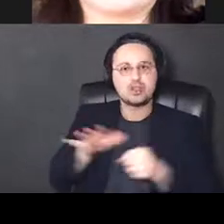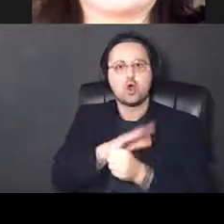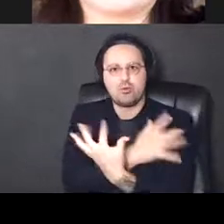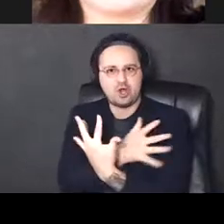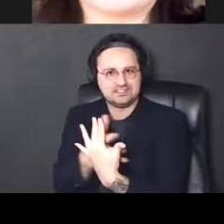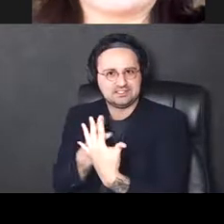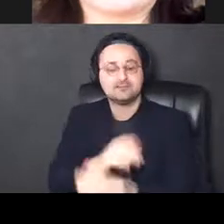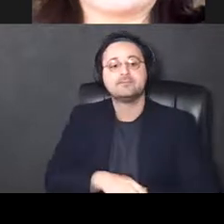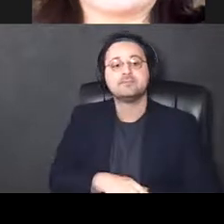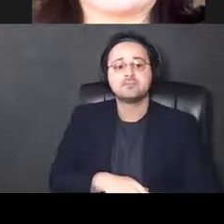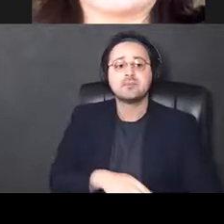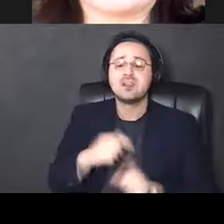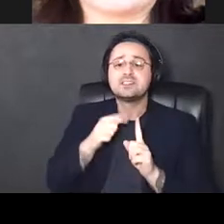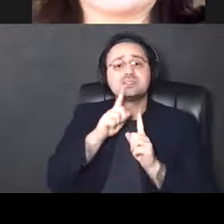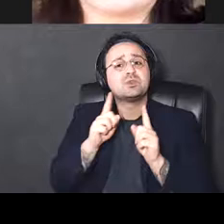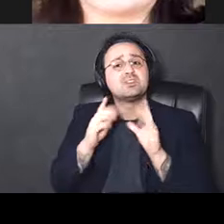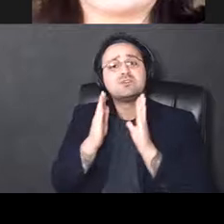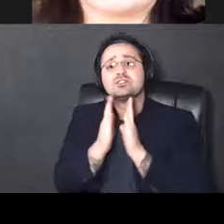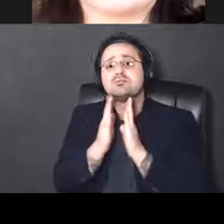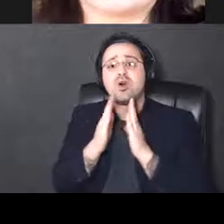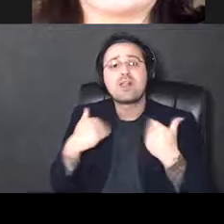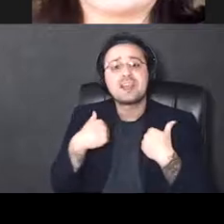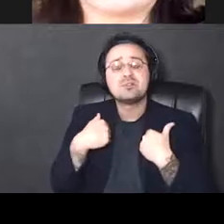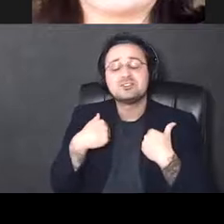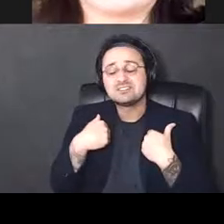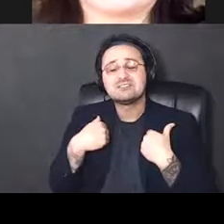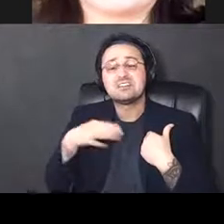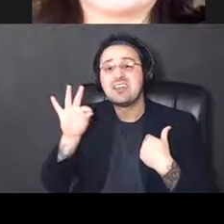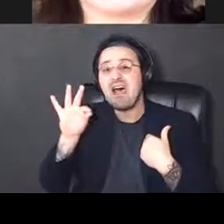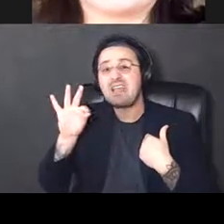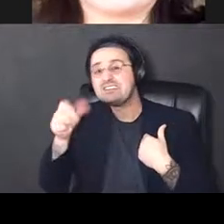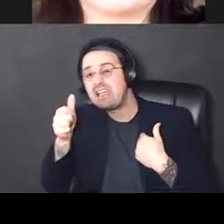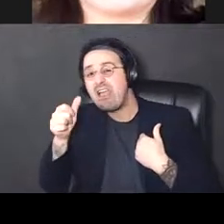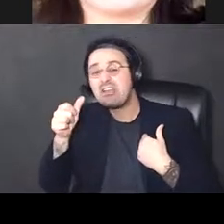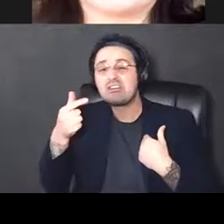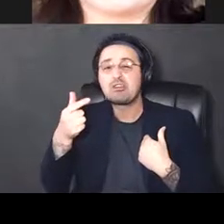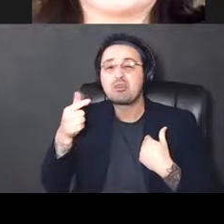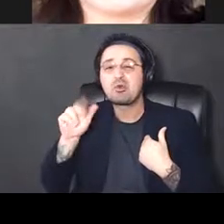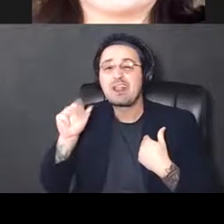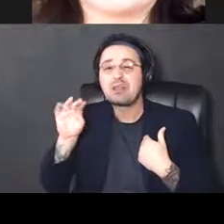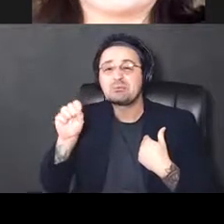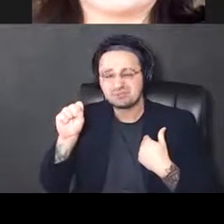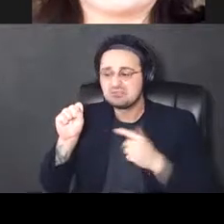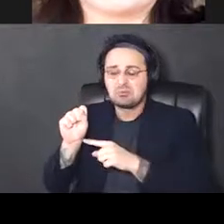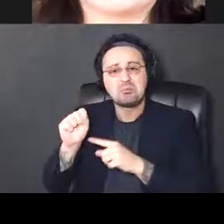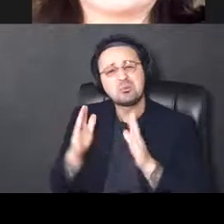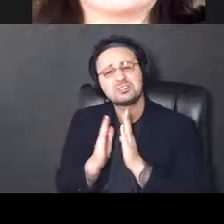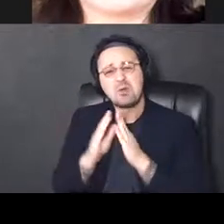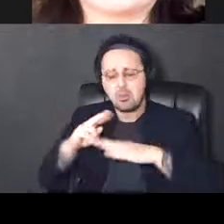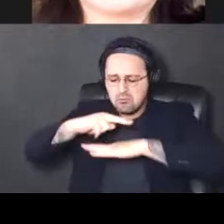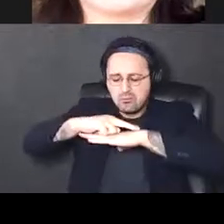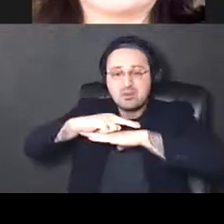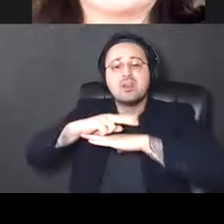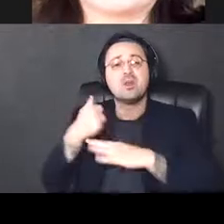we're able to do this in quite small animals, as little as nine or 10 grams, to be able to kind of model what we term